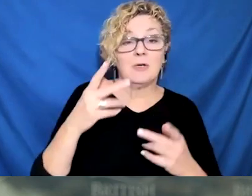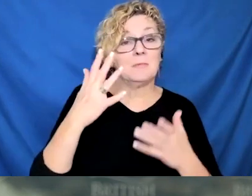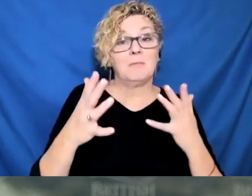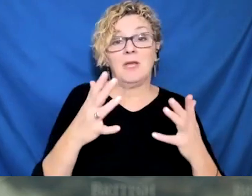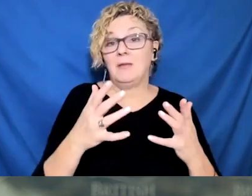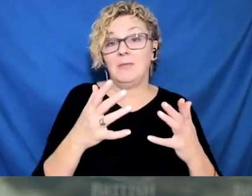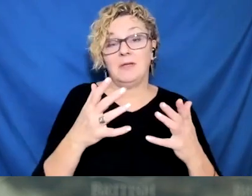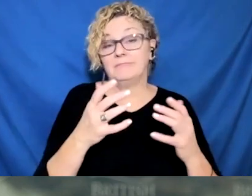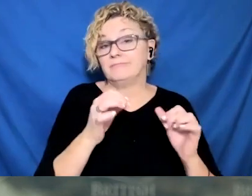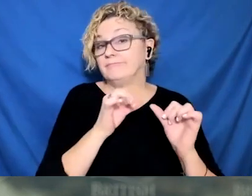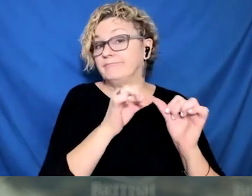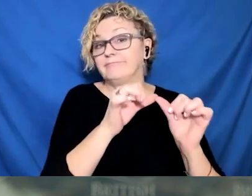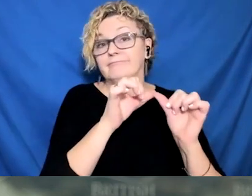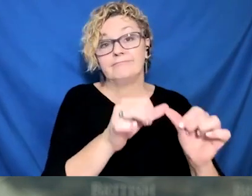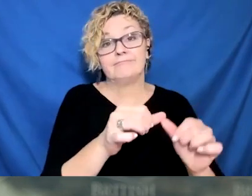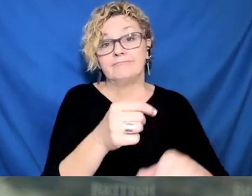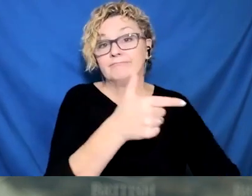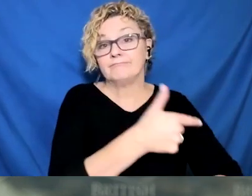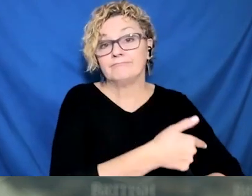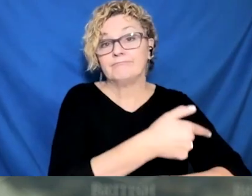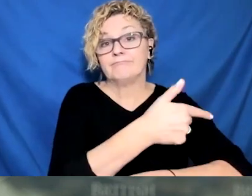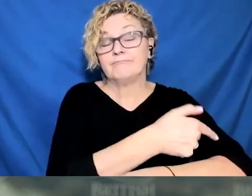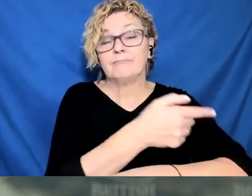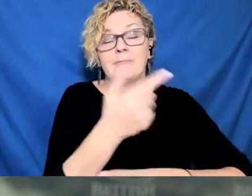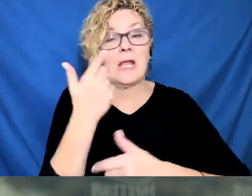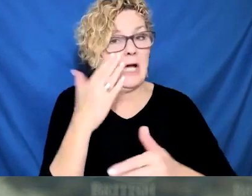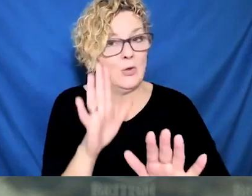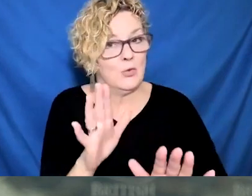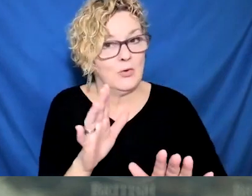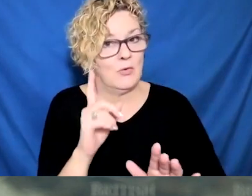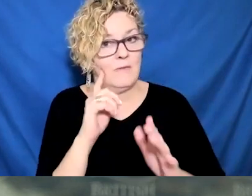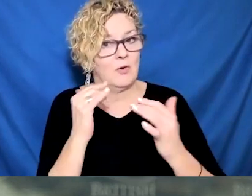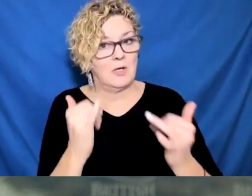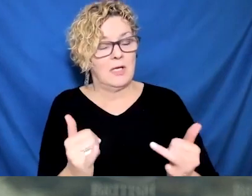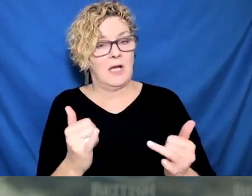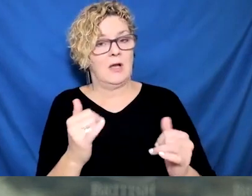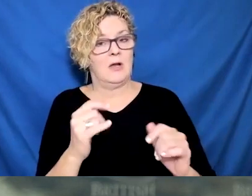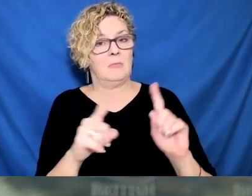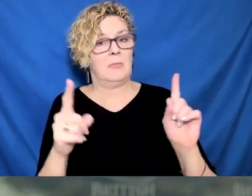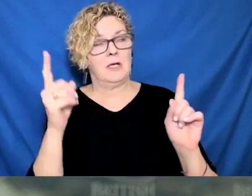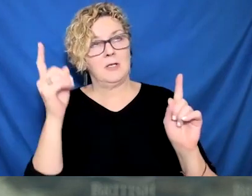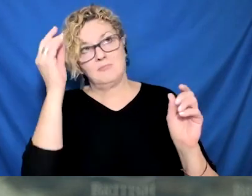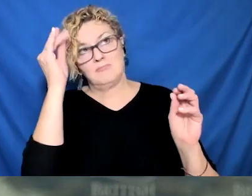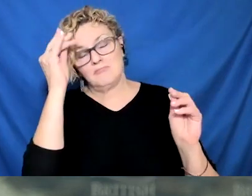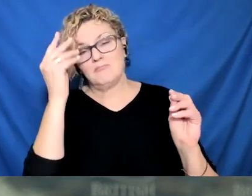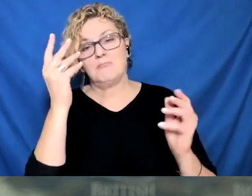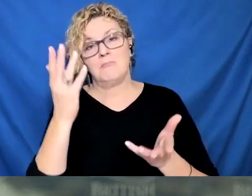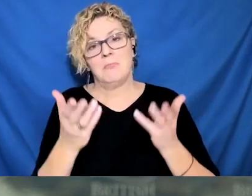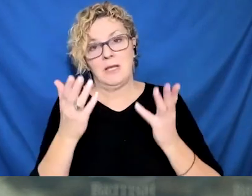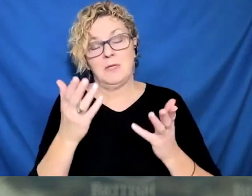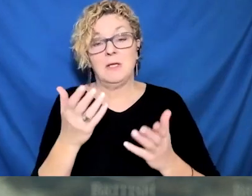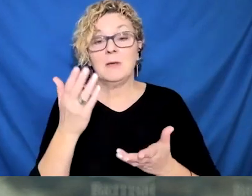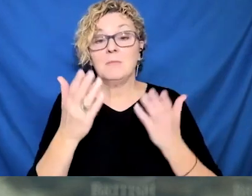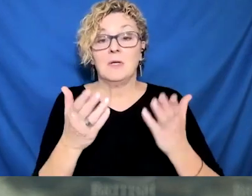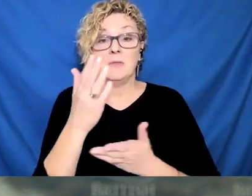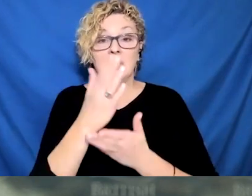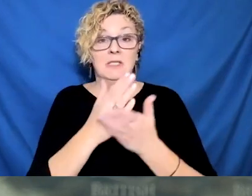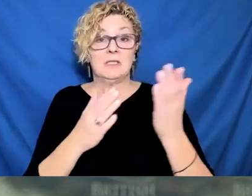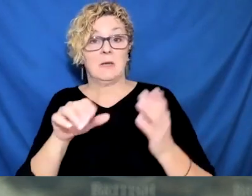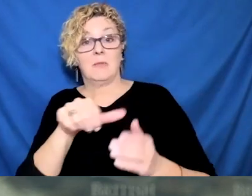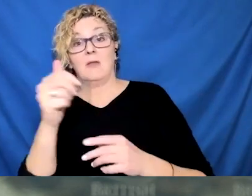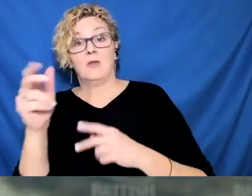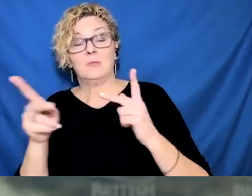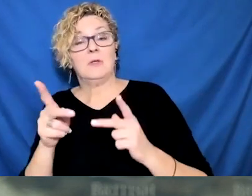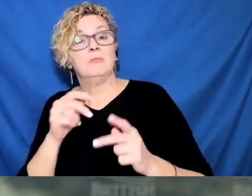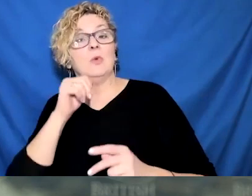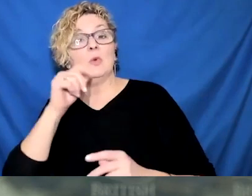need for now to be vaccinated, especially if we're in a